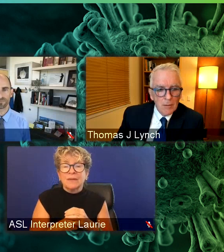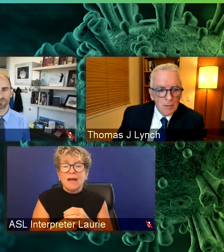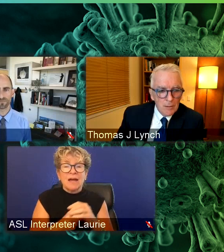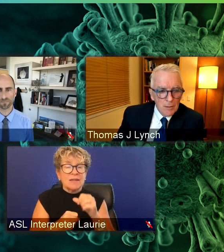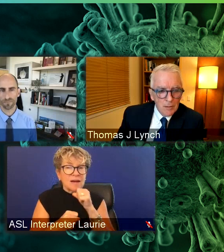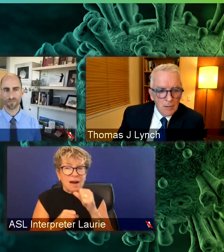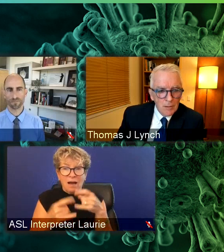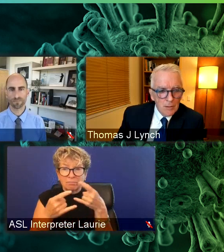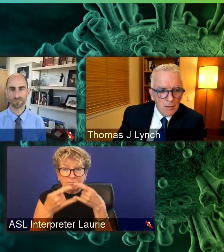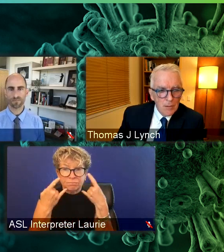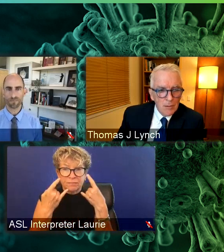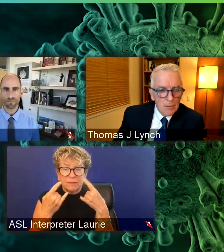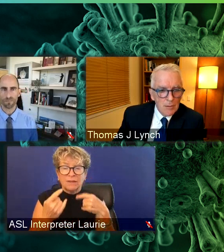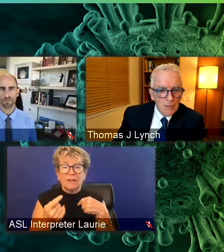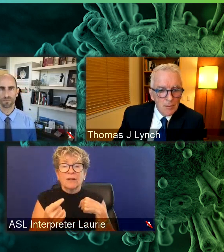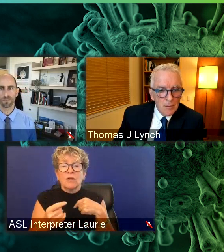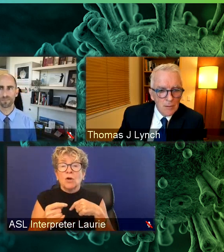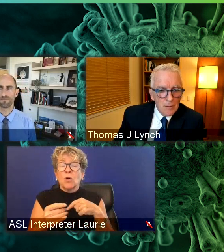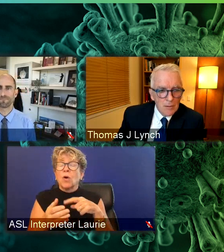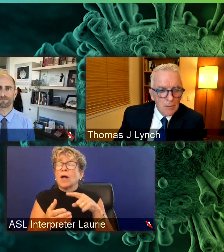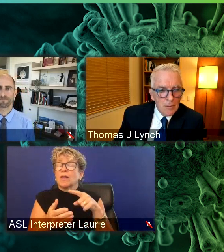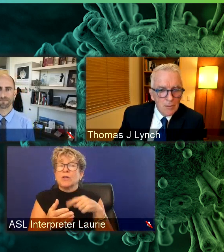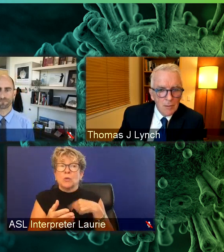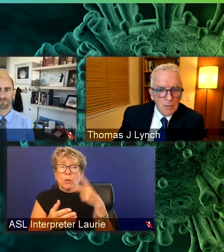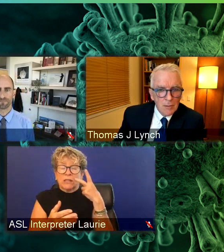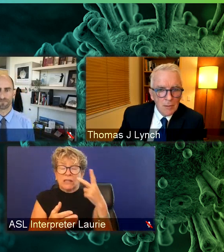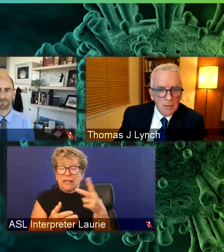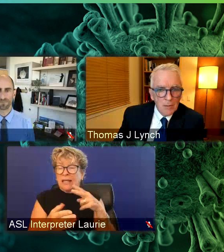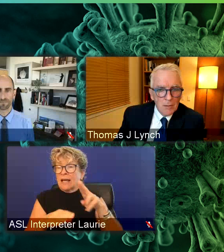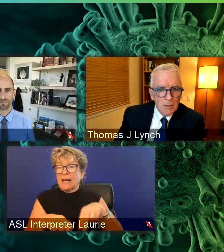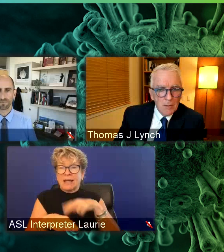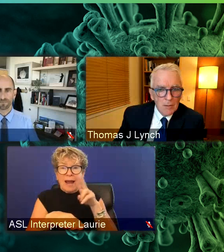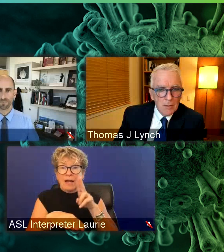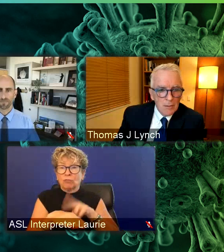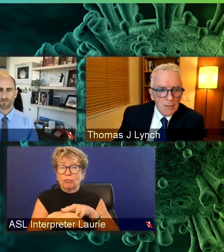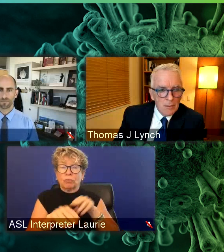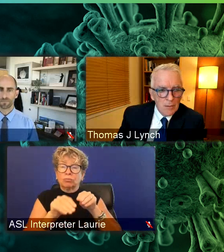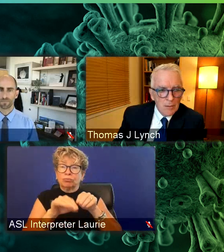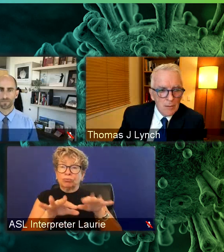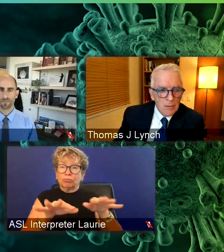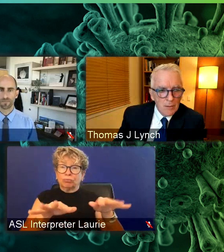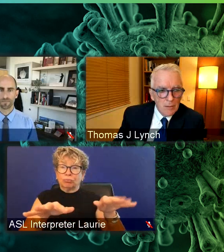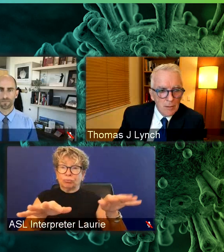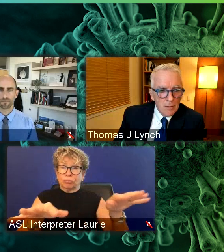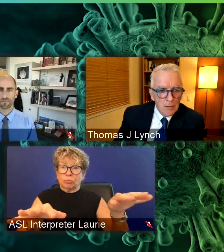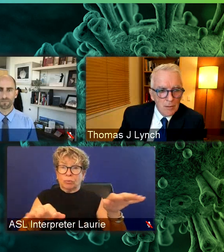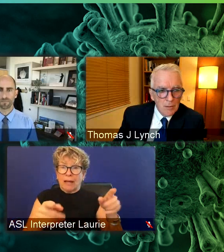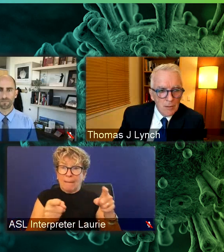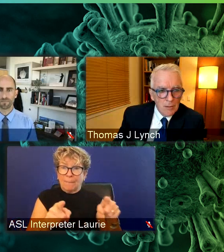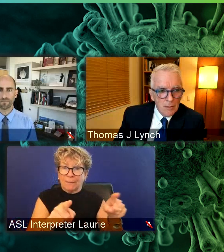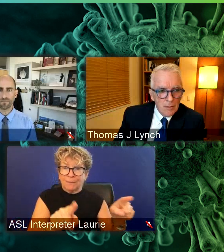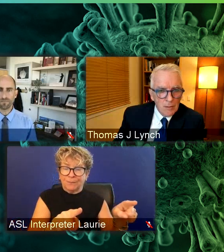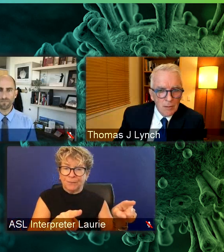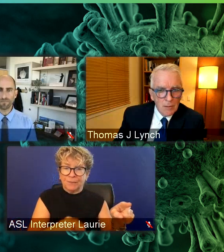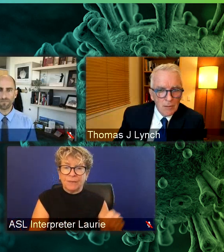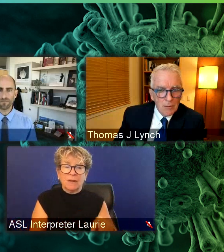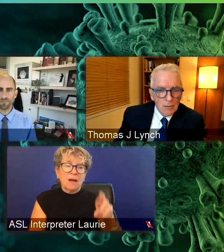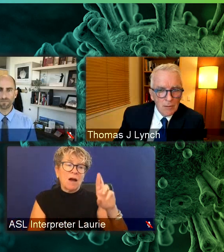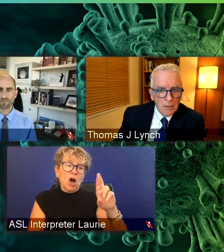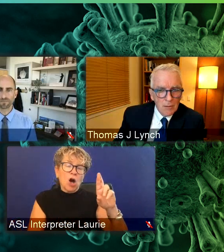what you think the virus to naturally do if we weren't trying to do anything to combat it. Then we have RT